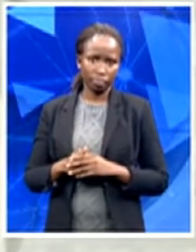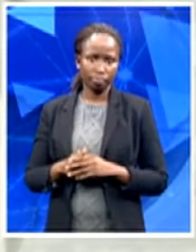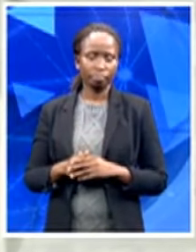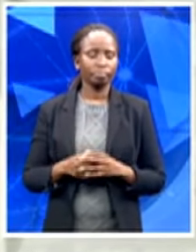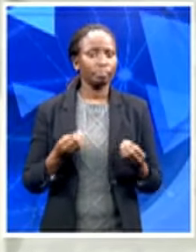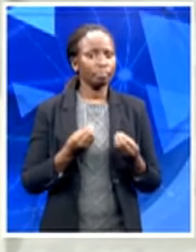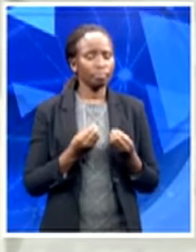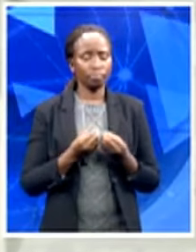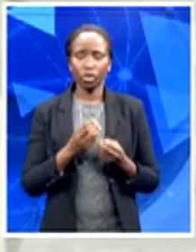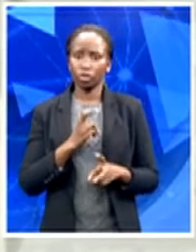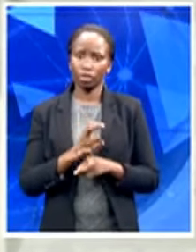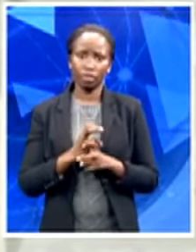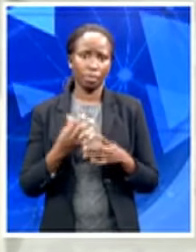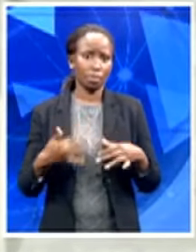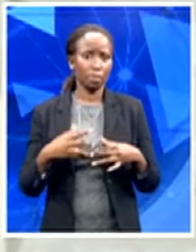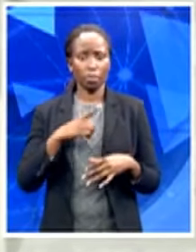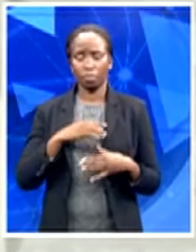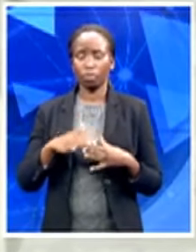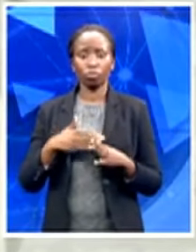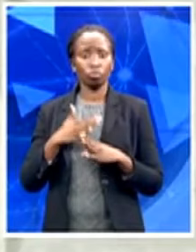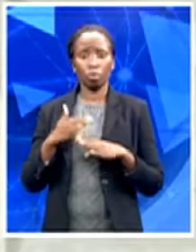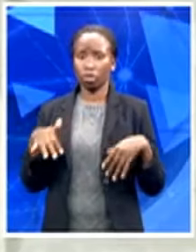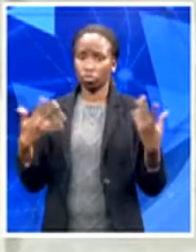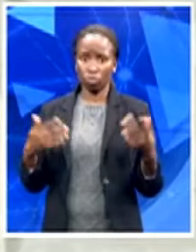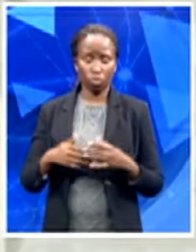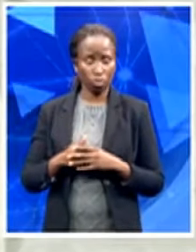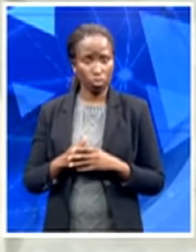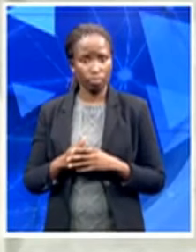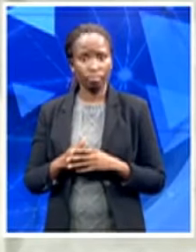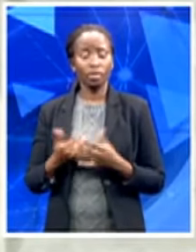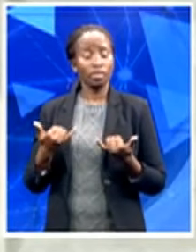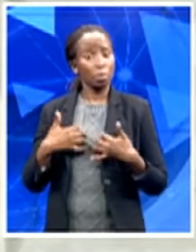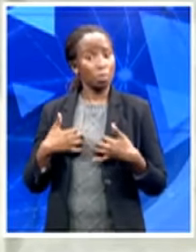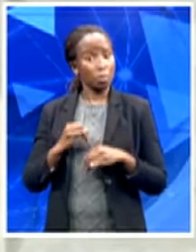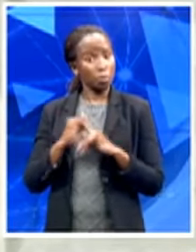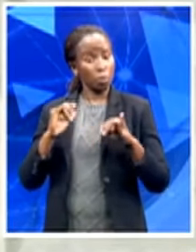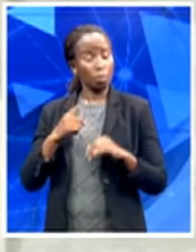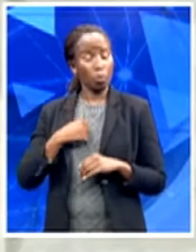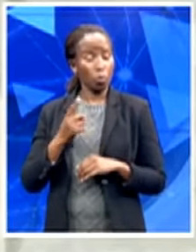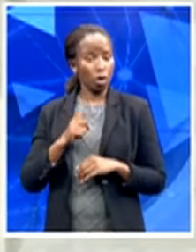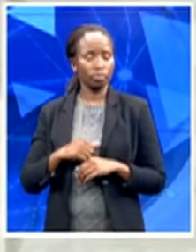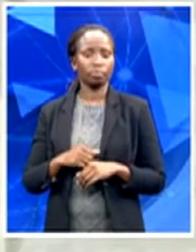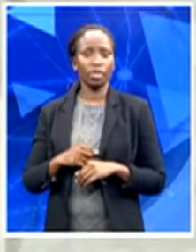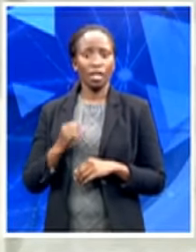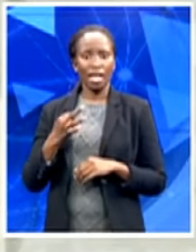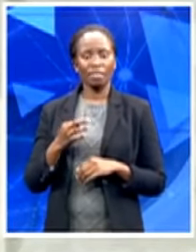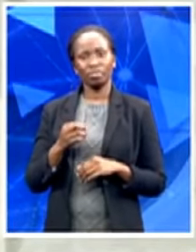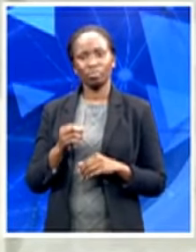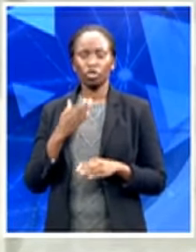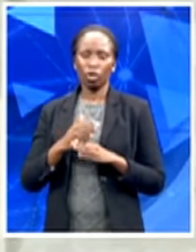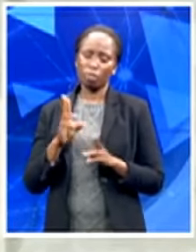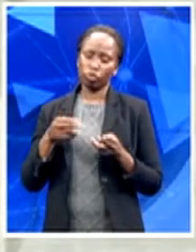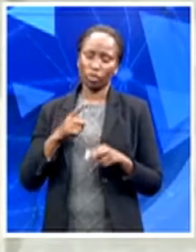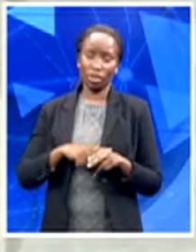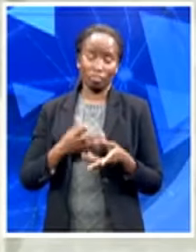have jobs. What even worries me more is that when this peace job is over, I don't know where I will get another job.